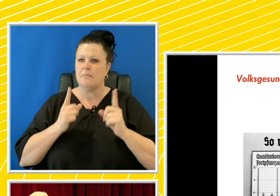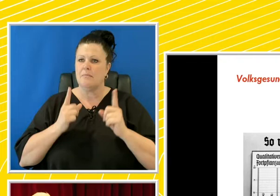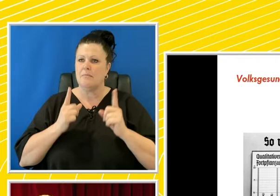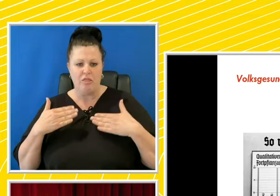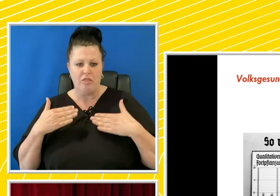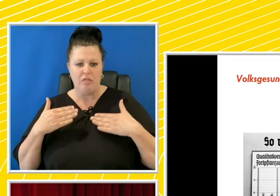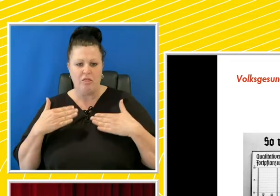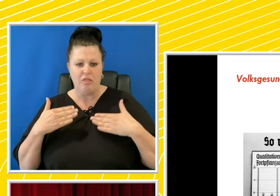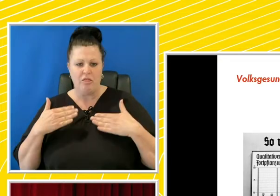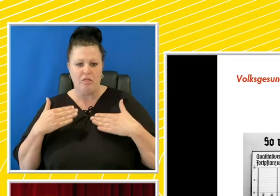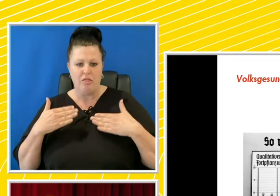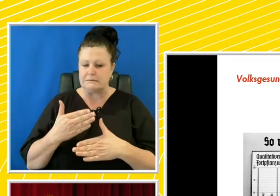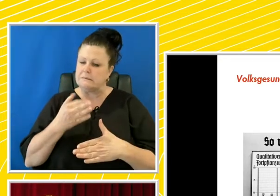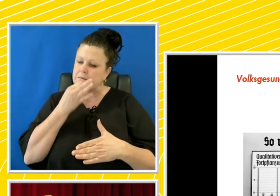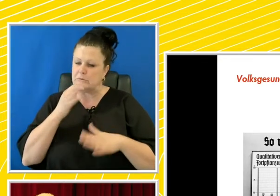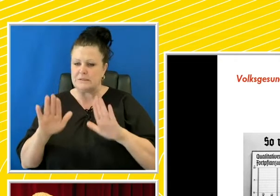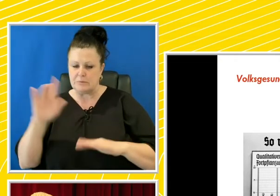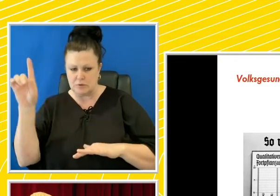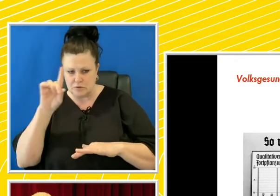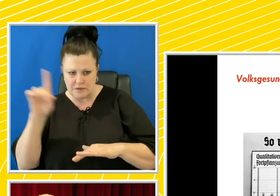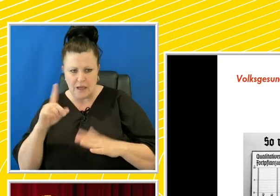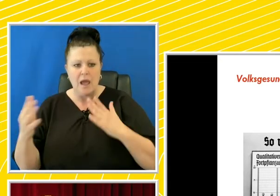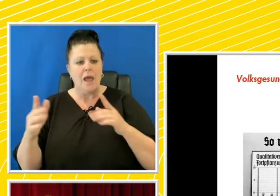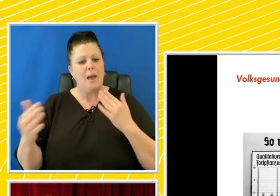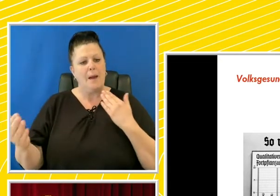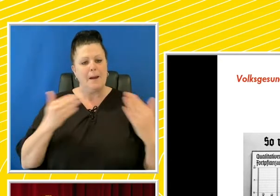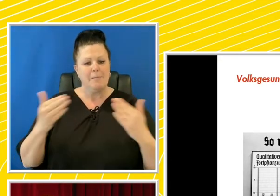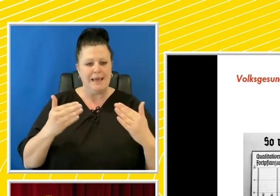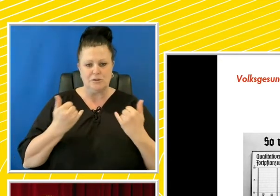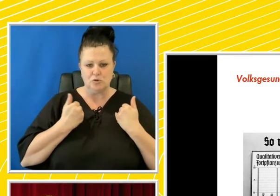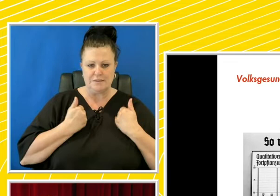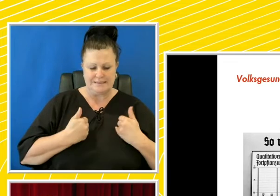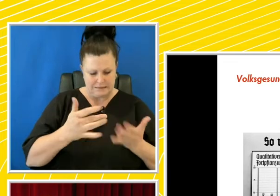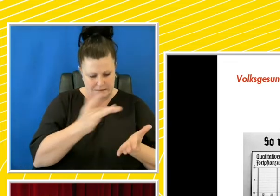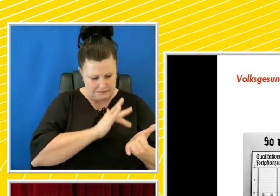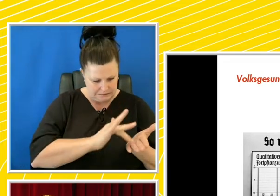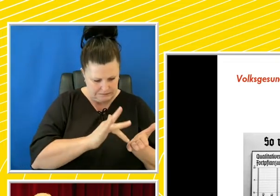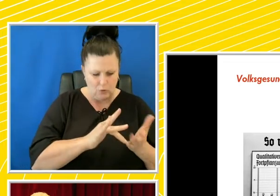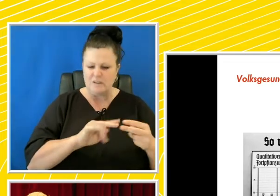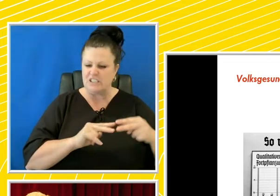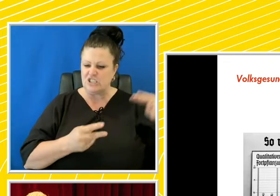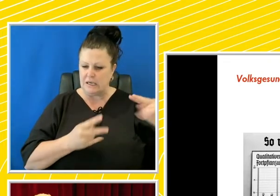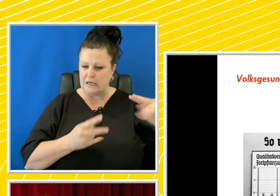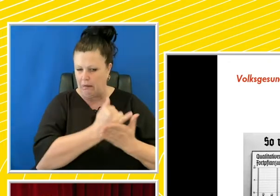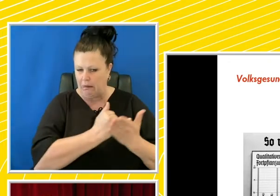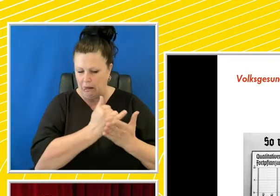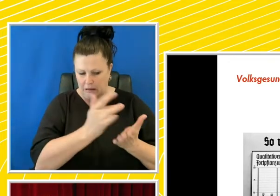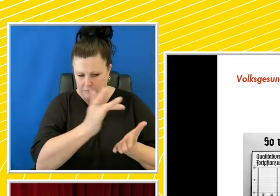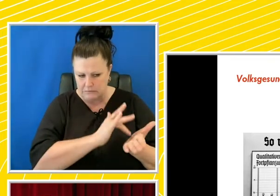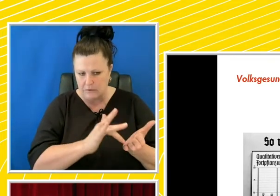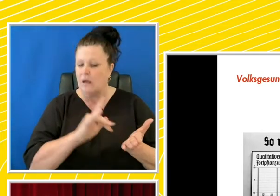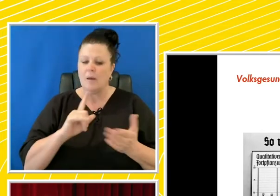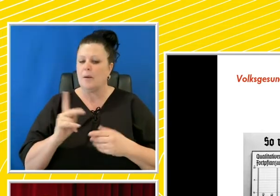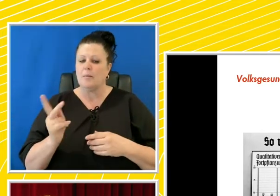of place in today's society is juxtaposed with the annihilation of the sick and genetically undesirable, and that they are both exercises